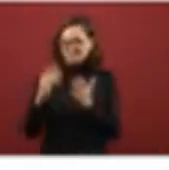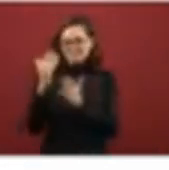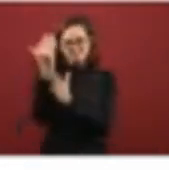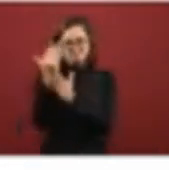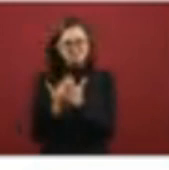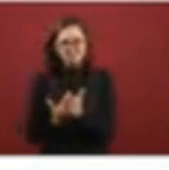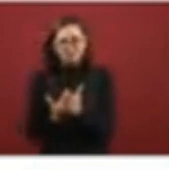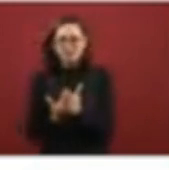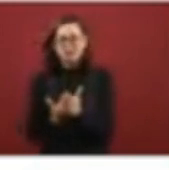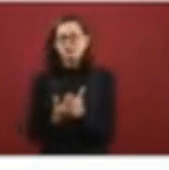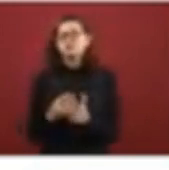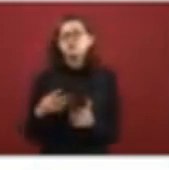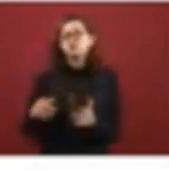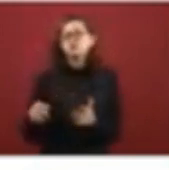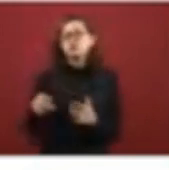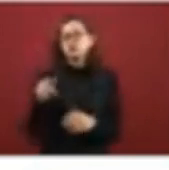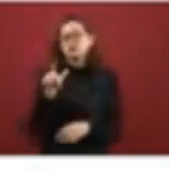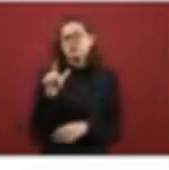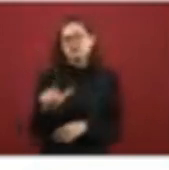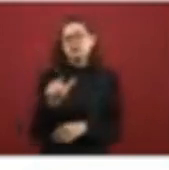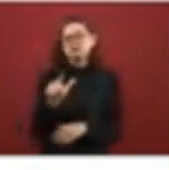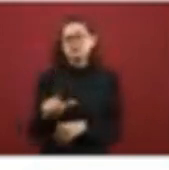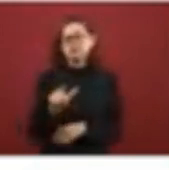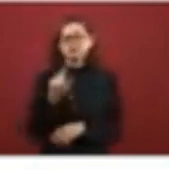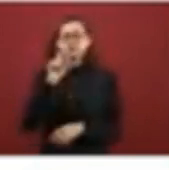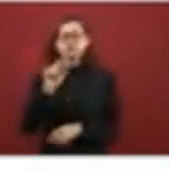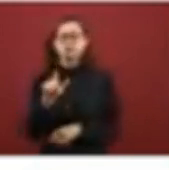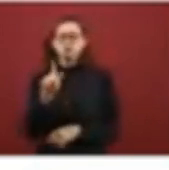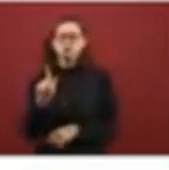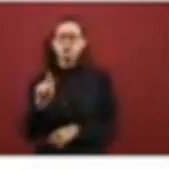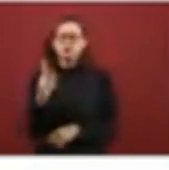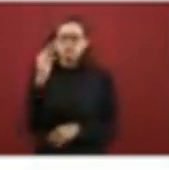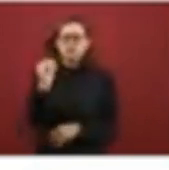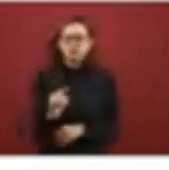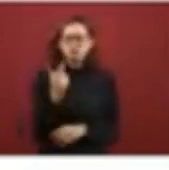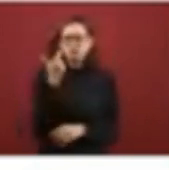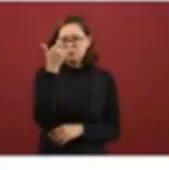$17.79.